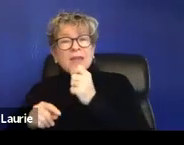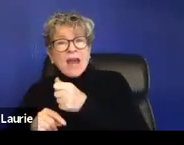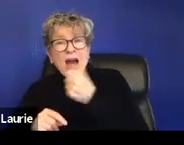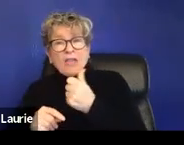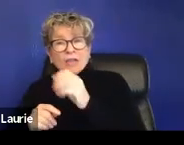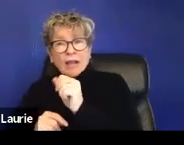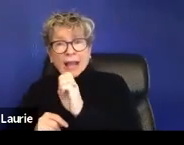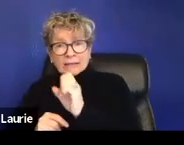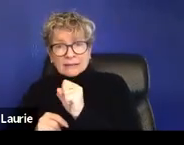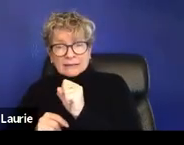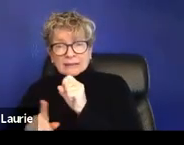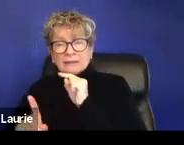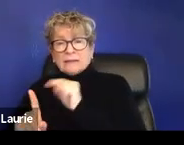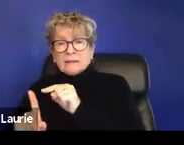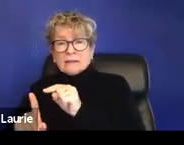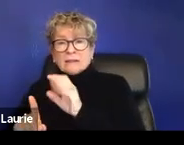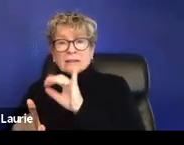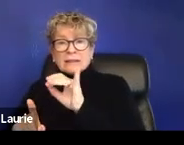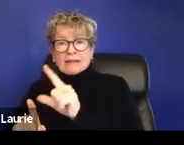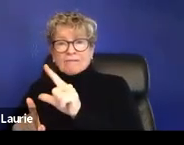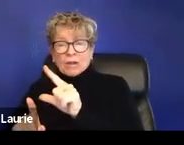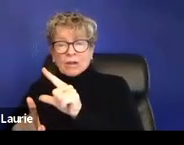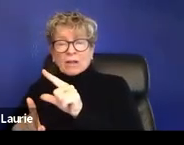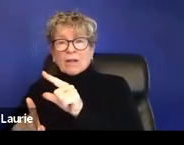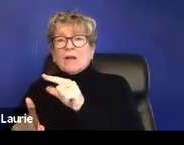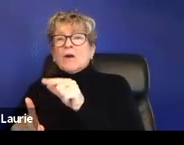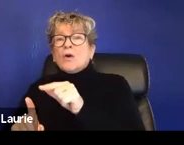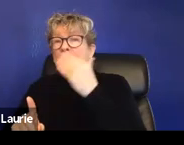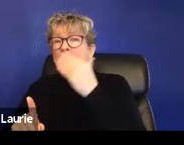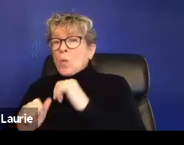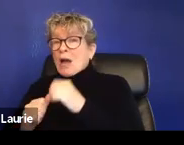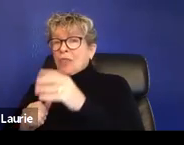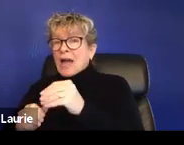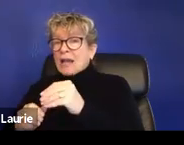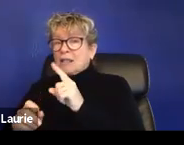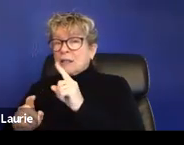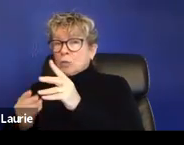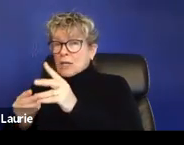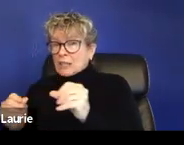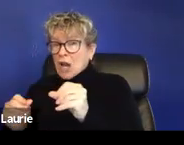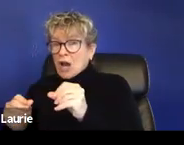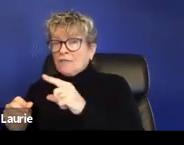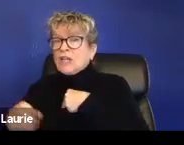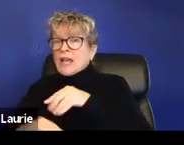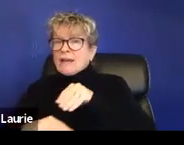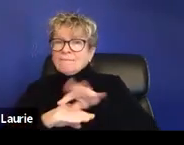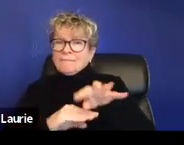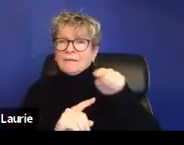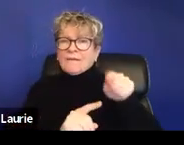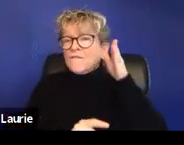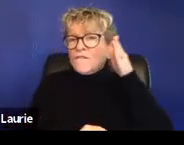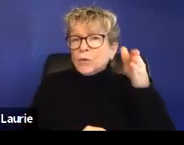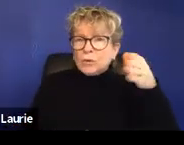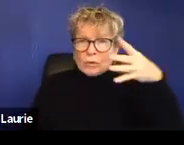have an impact on a future immigration case for the survivor. So for example, I'll use an